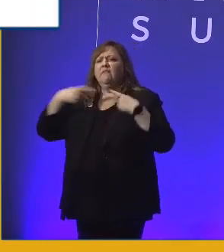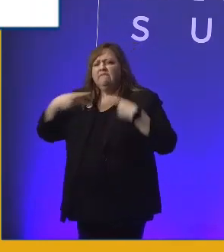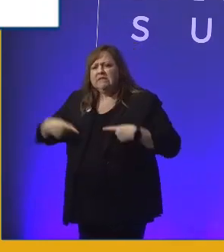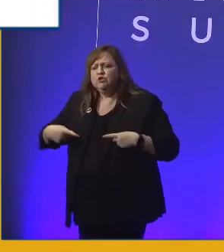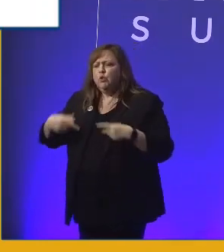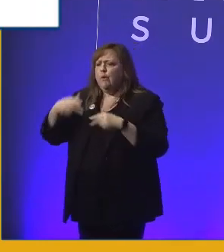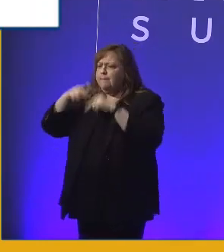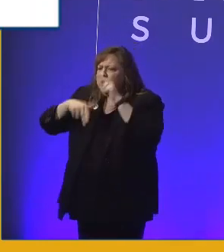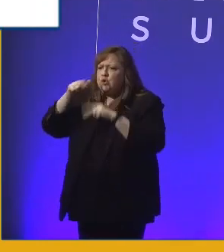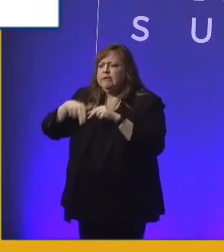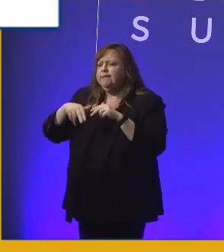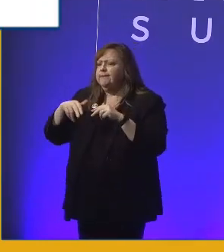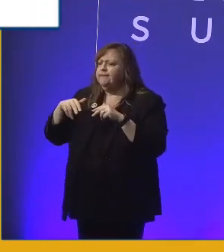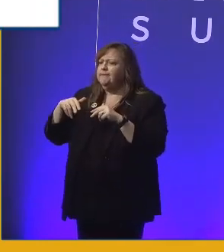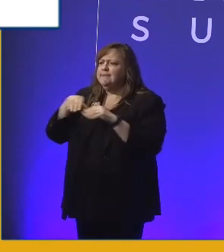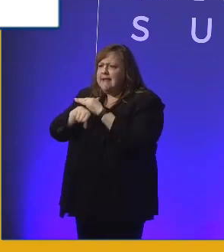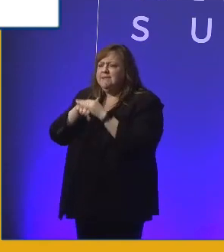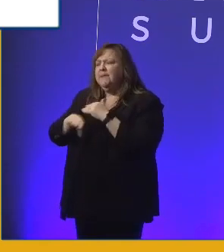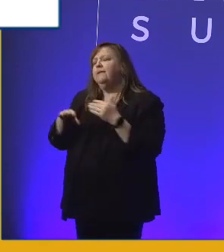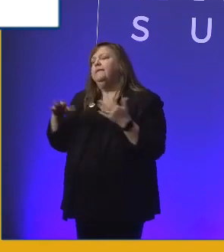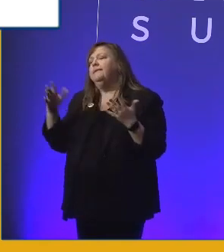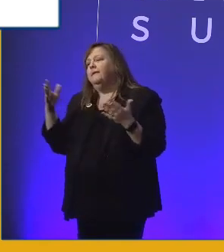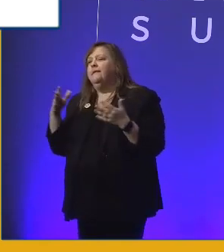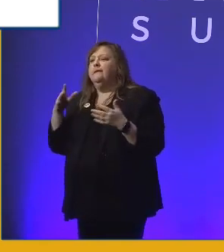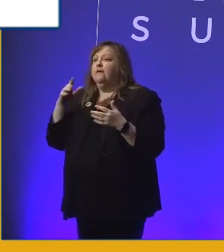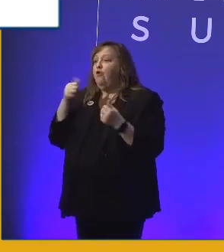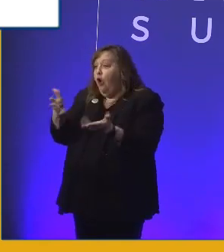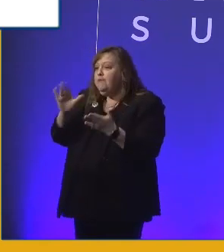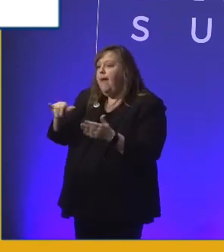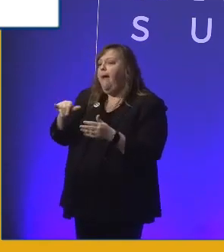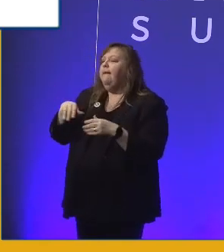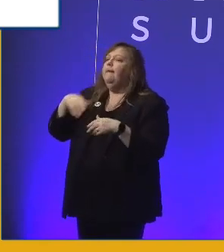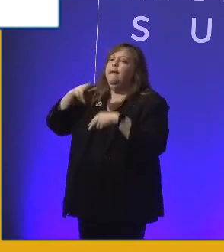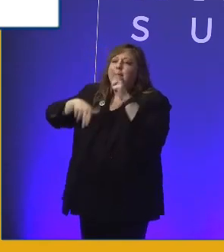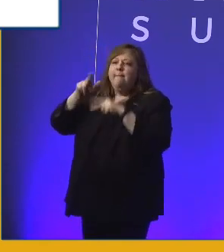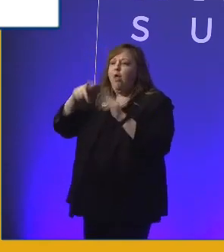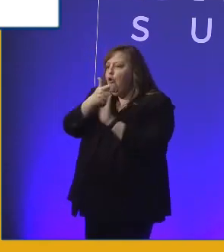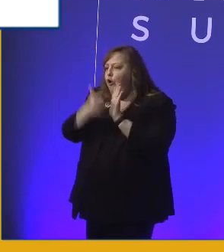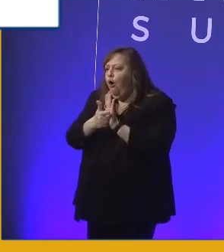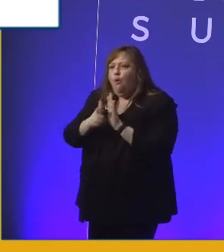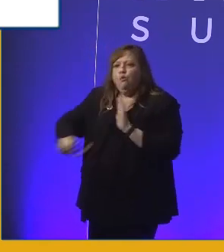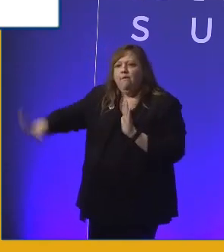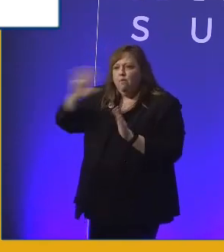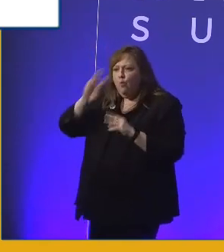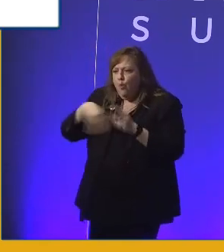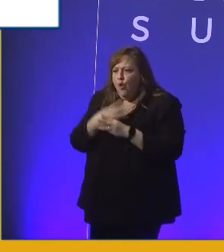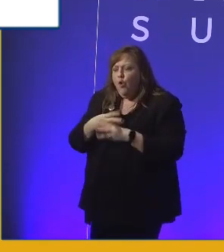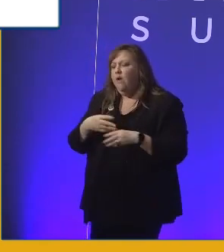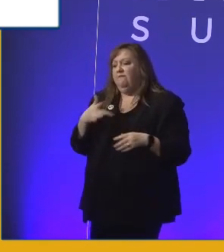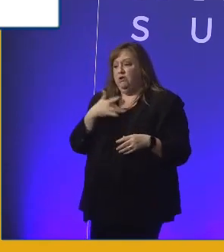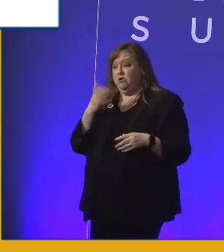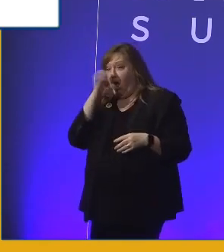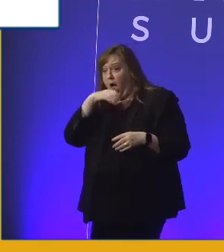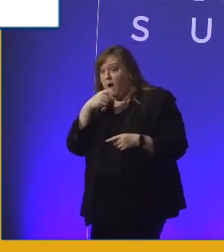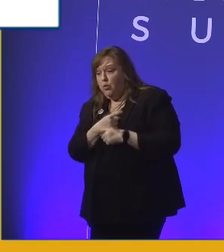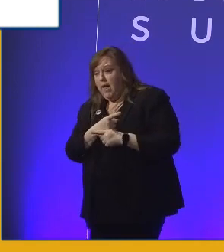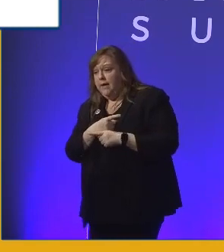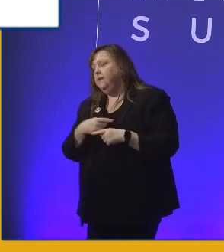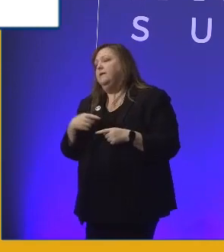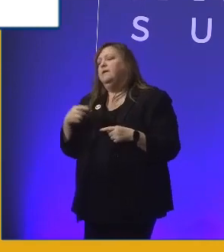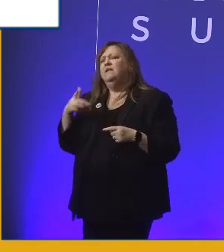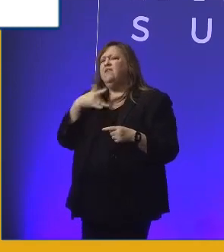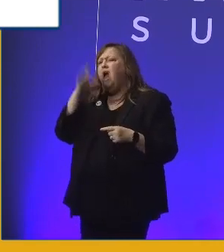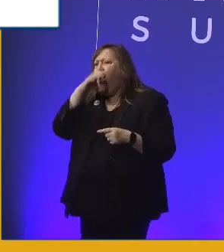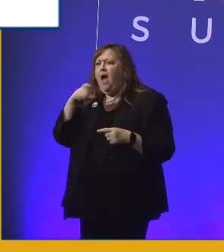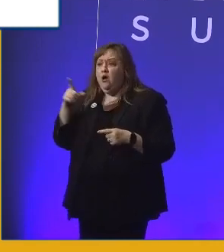accessibility and that's been led by things like building codes around the world. It kind of feels odd, doesn't it, when you get to a building that